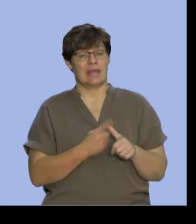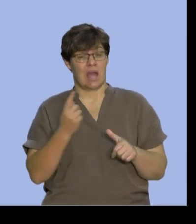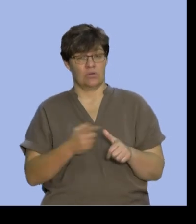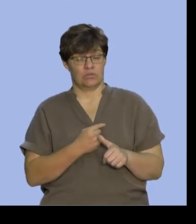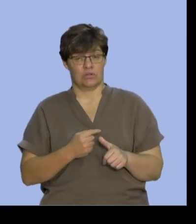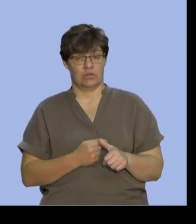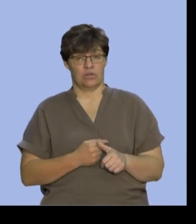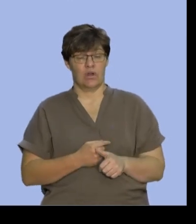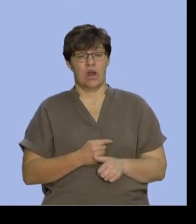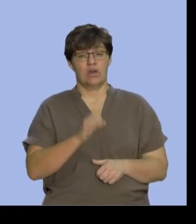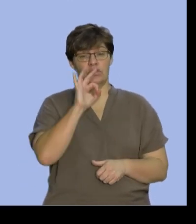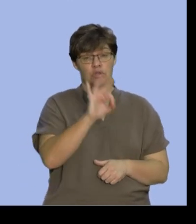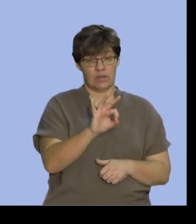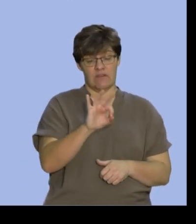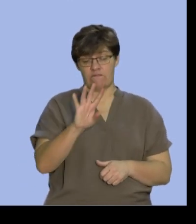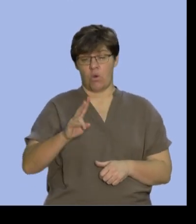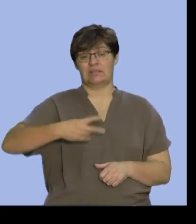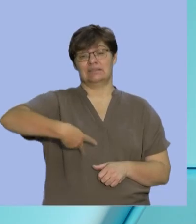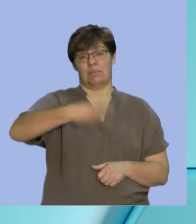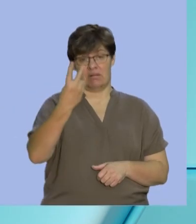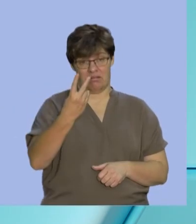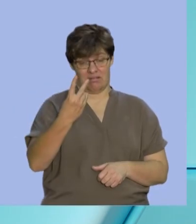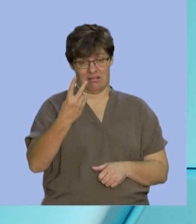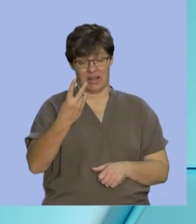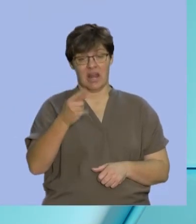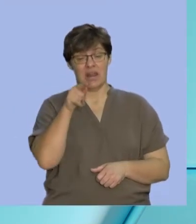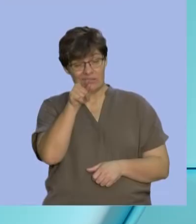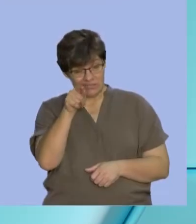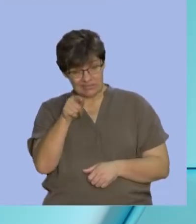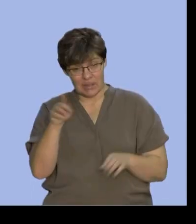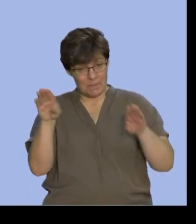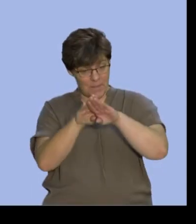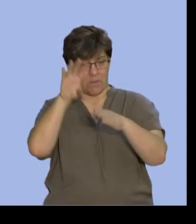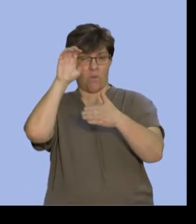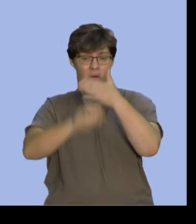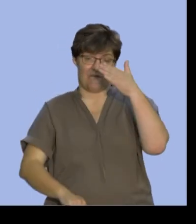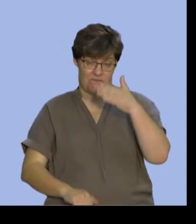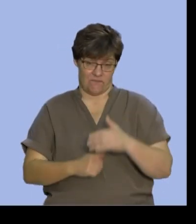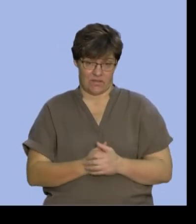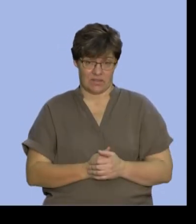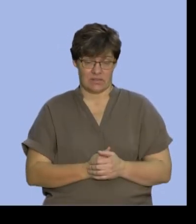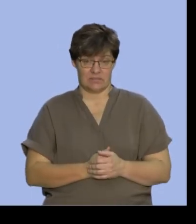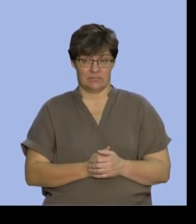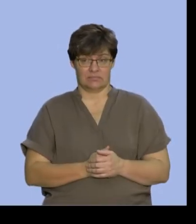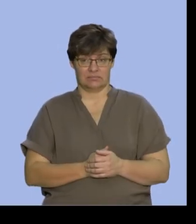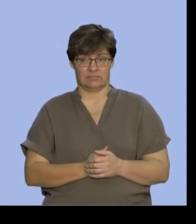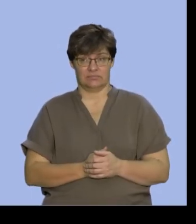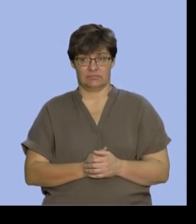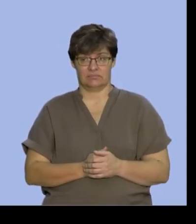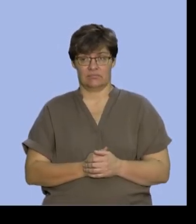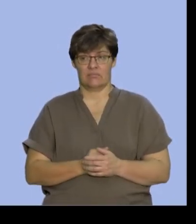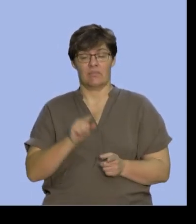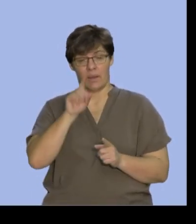the four twice so we've got to subtract those in the intersection and that's what I'm going to do here we recognize